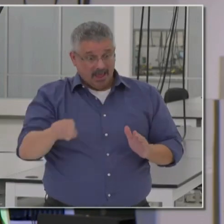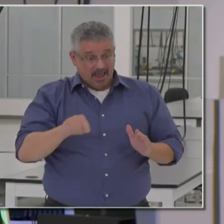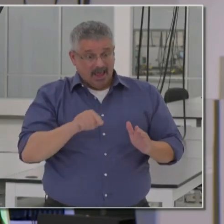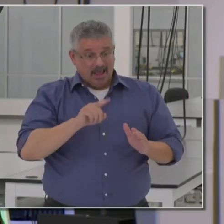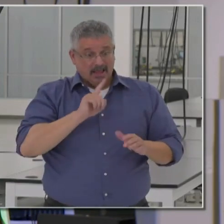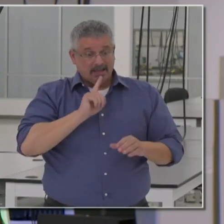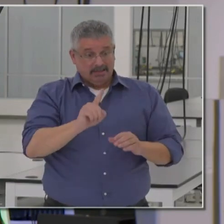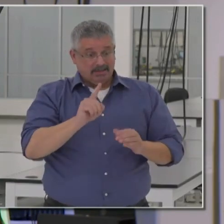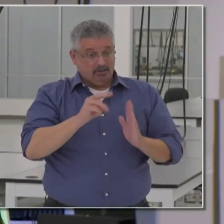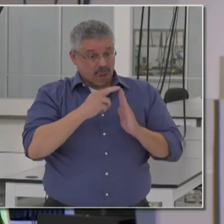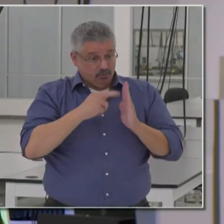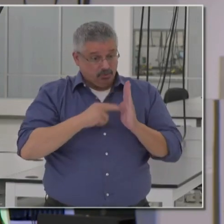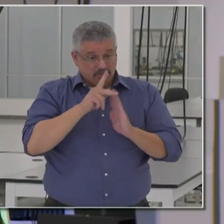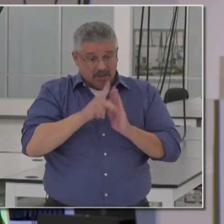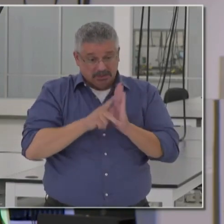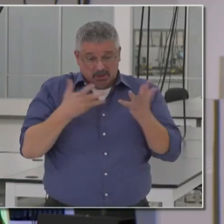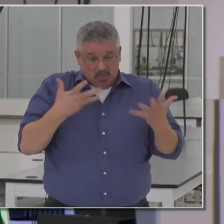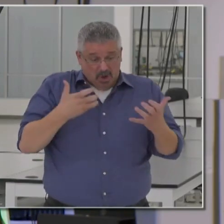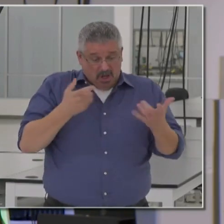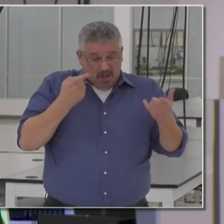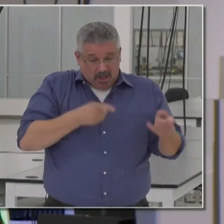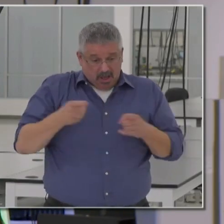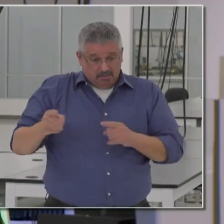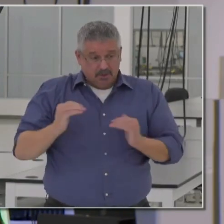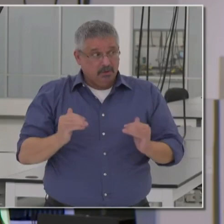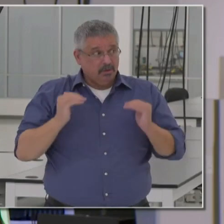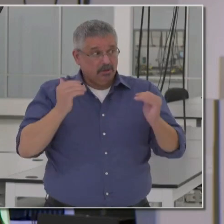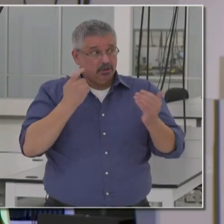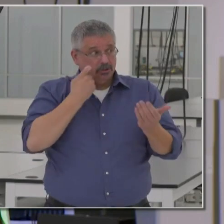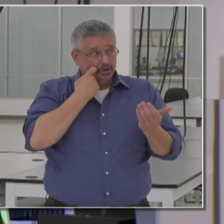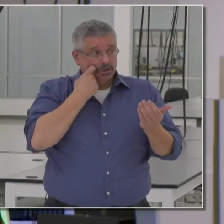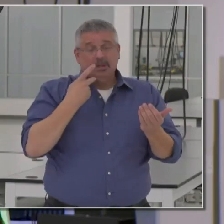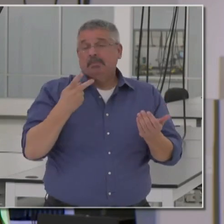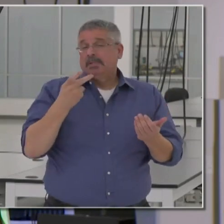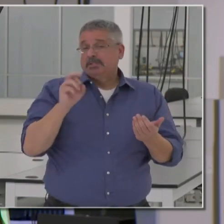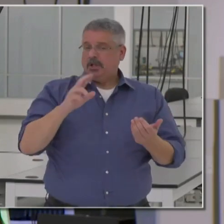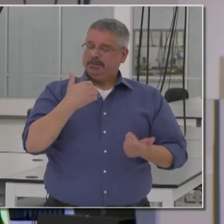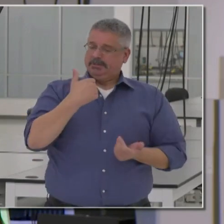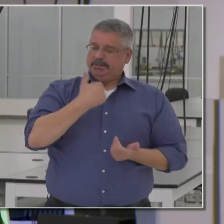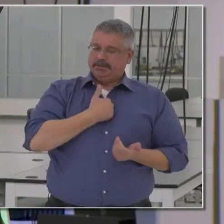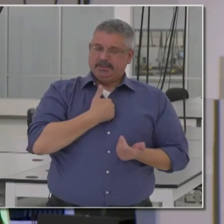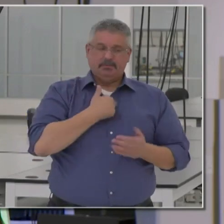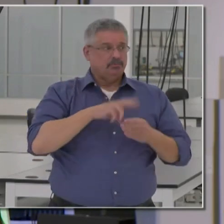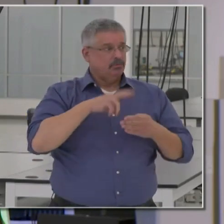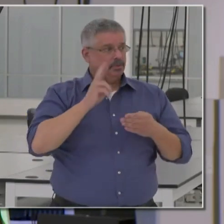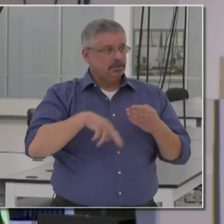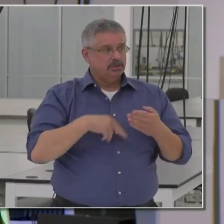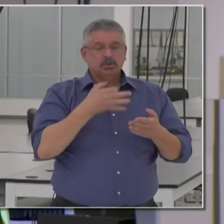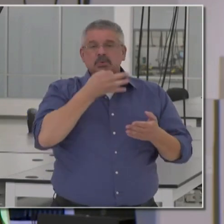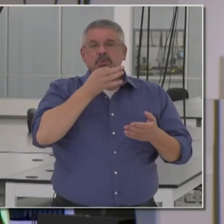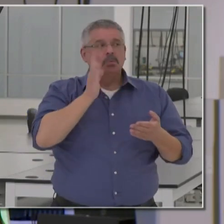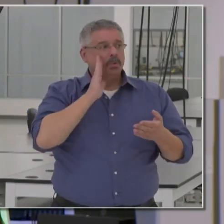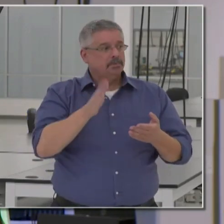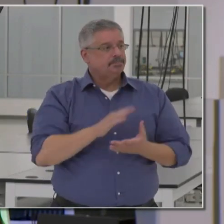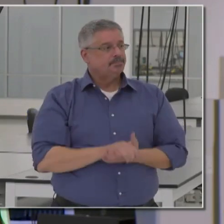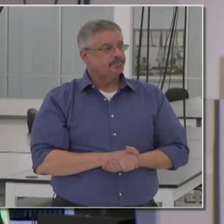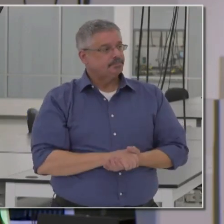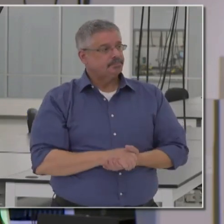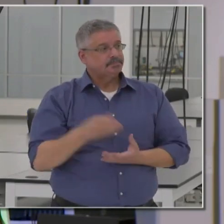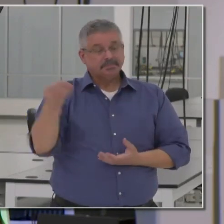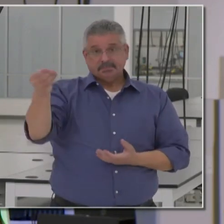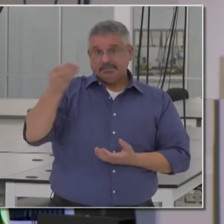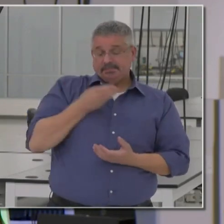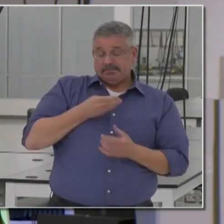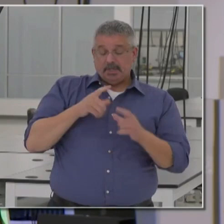in real time. And I'll just end with this. Having just gotten a PCR test, I'll get my results back shortly. Um, I was